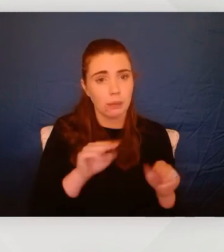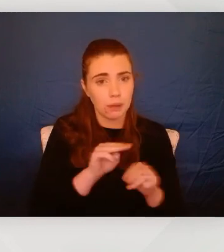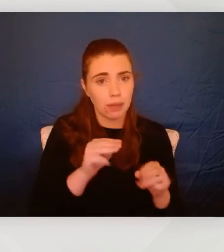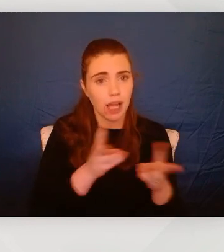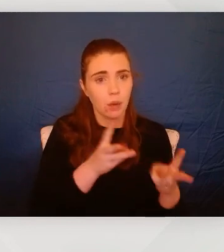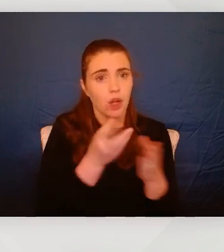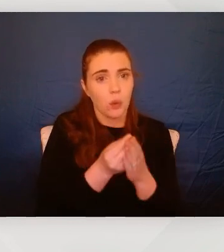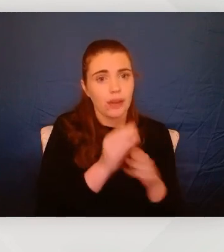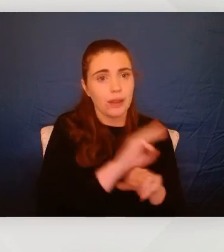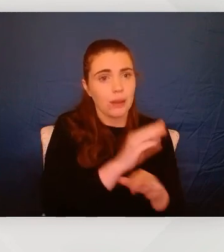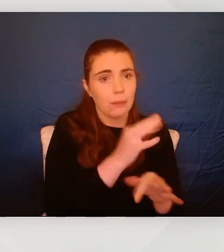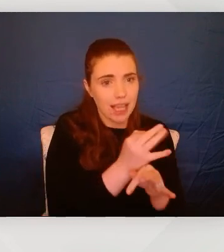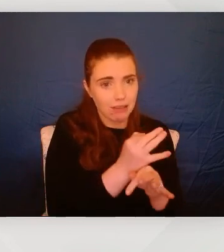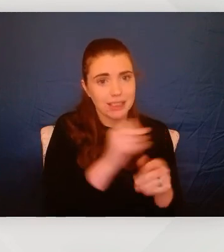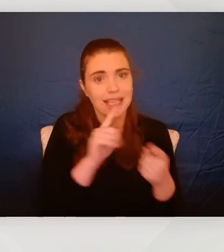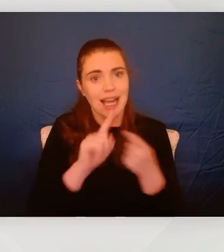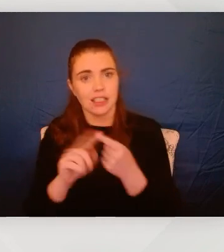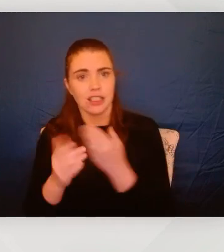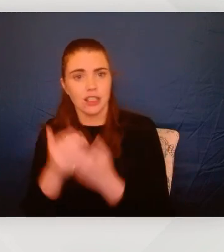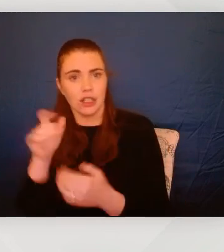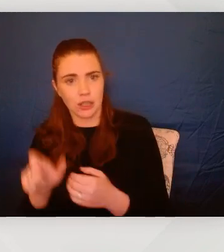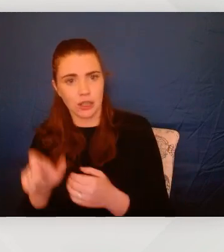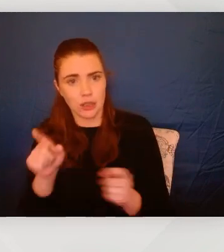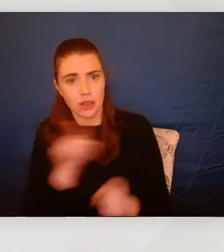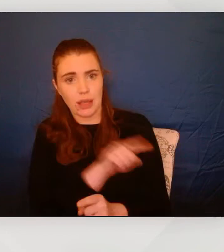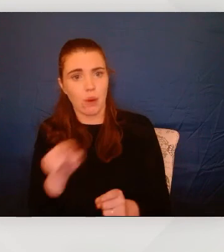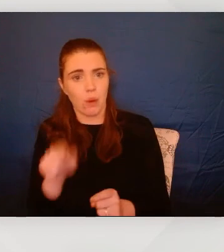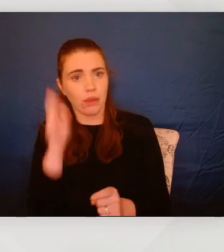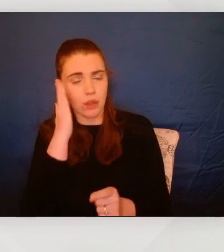the young person so that they can know what each other's experiences are.